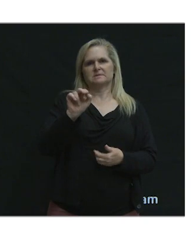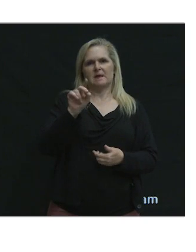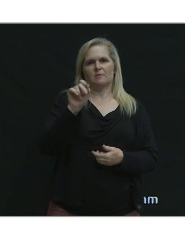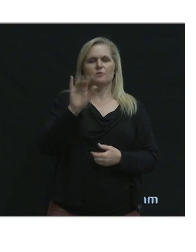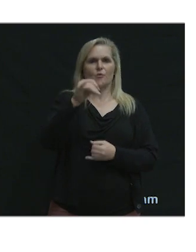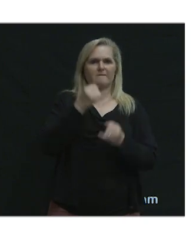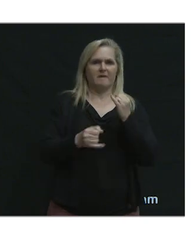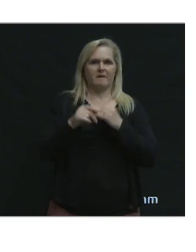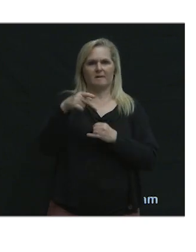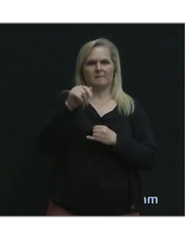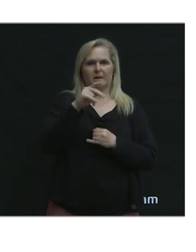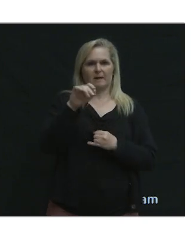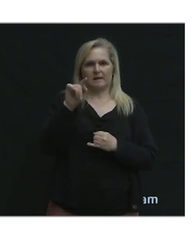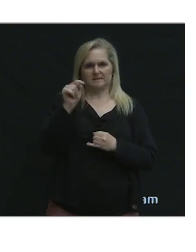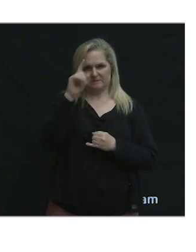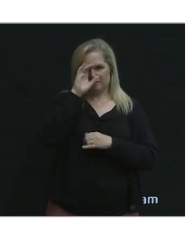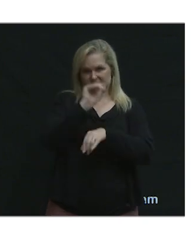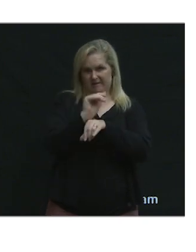final panellist for the evening.